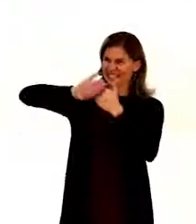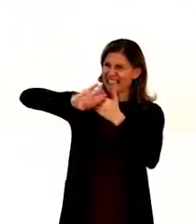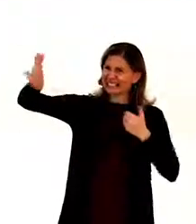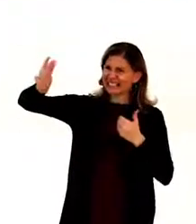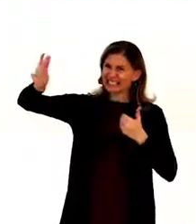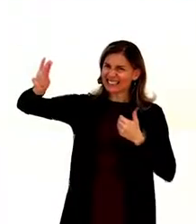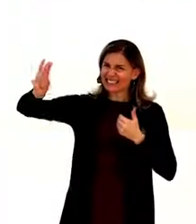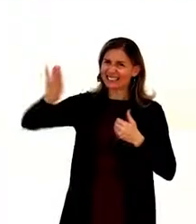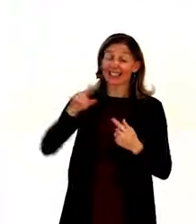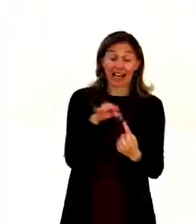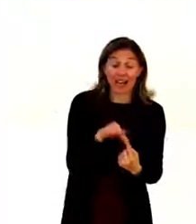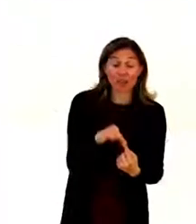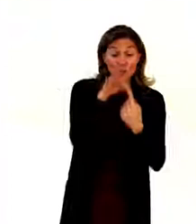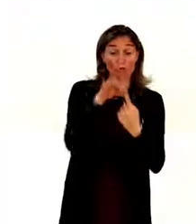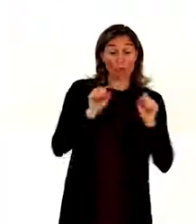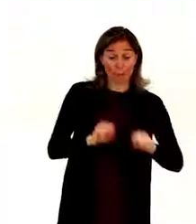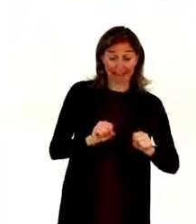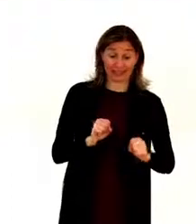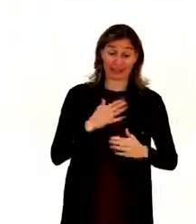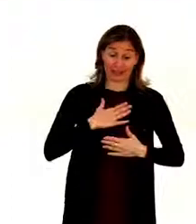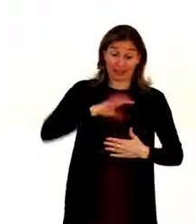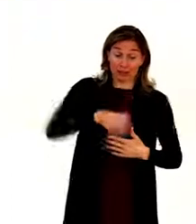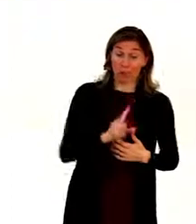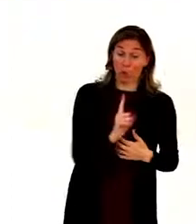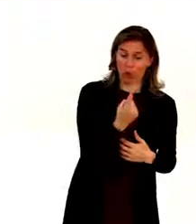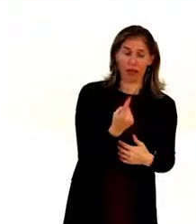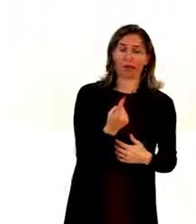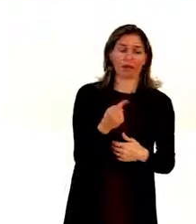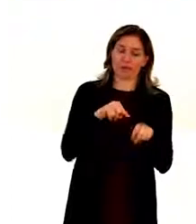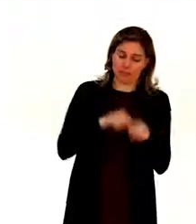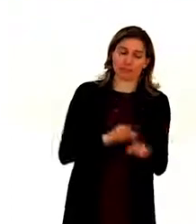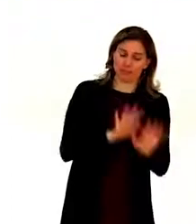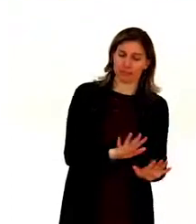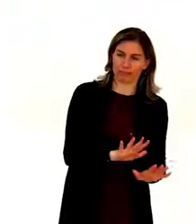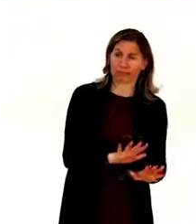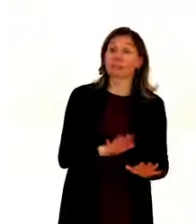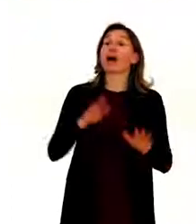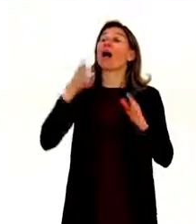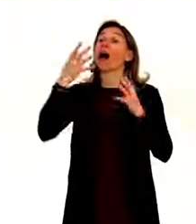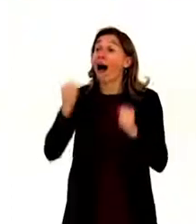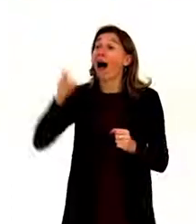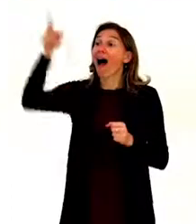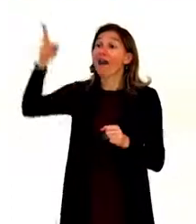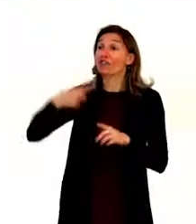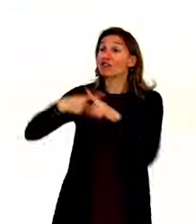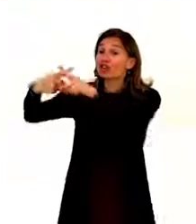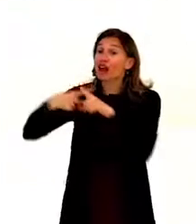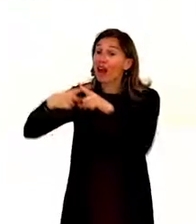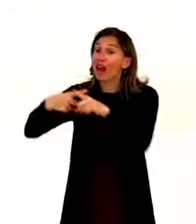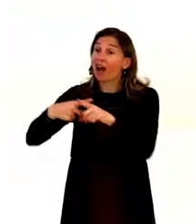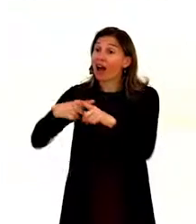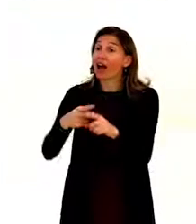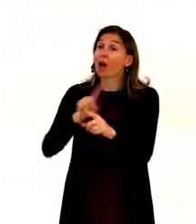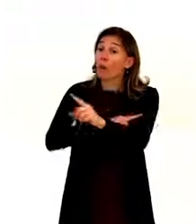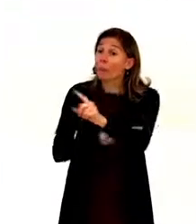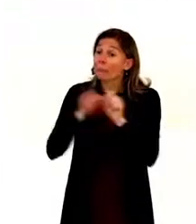situation. To my knowledge, I haven't really heard of any practical cases, and now it's an obsolete historical question,